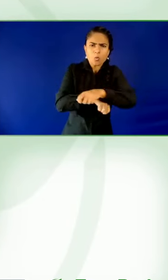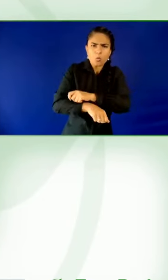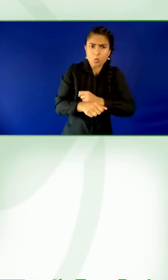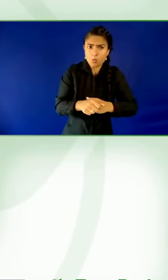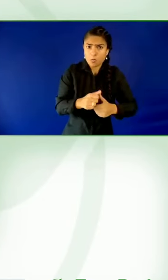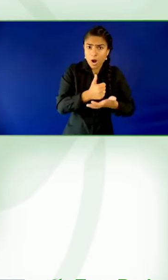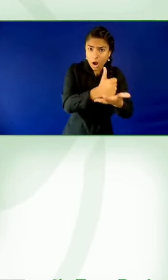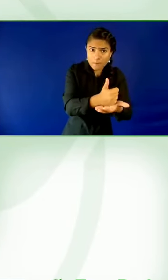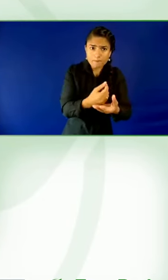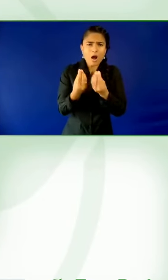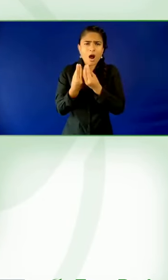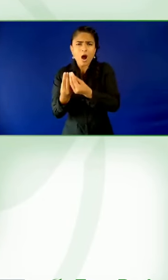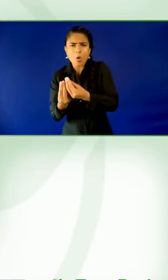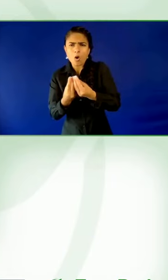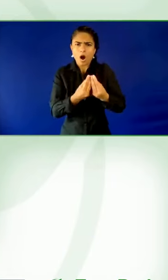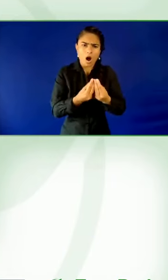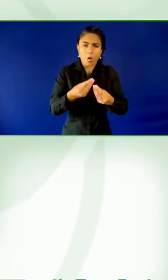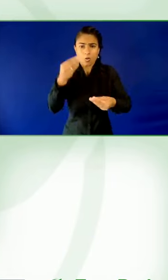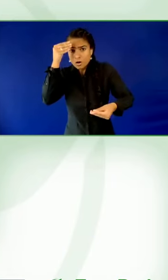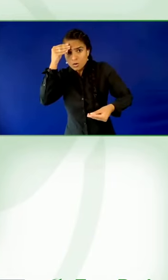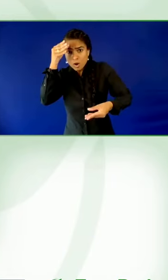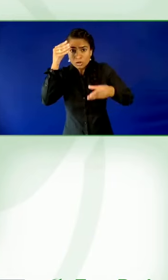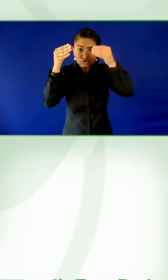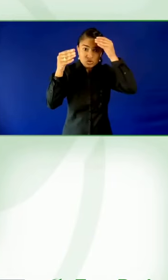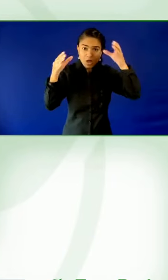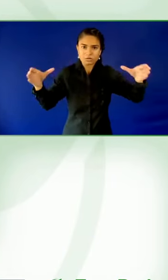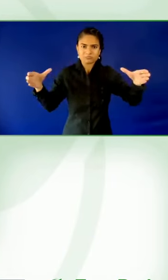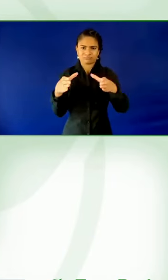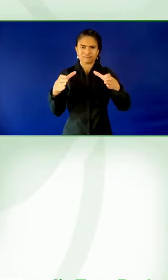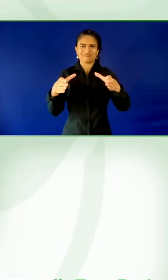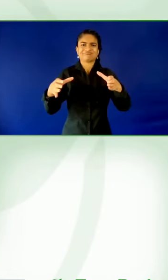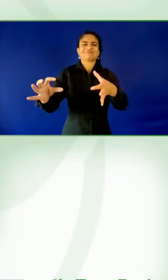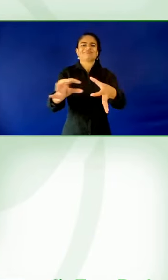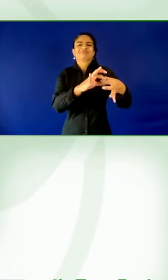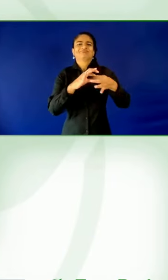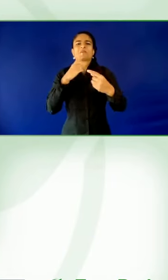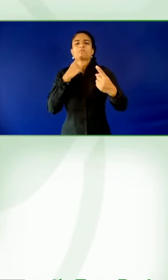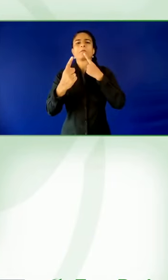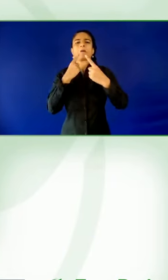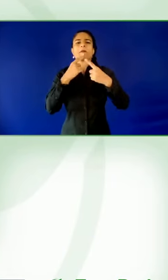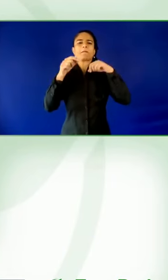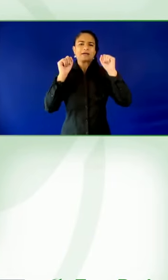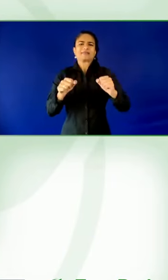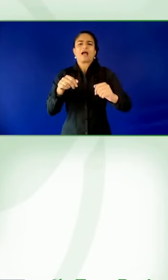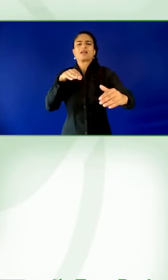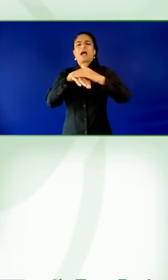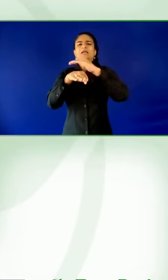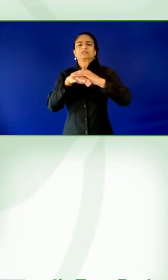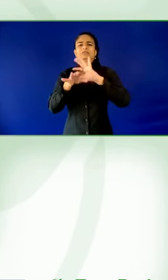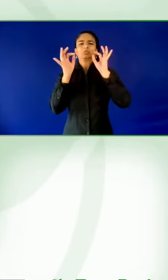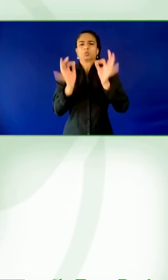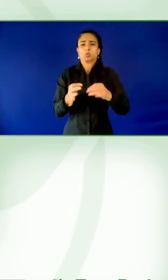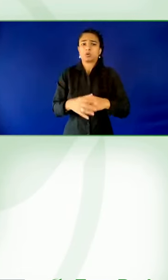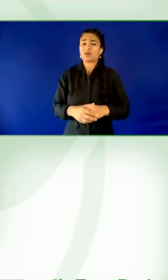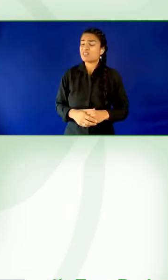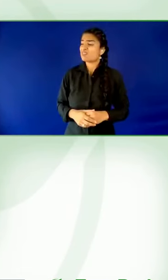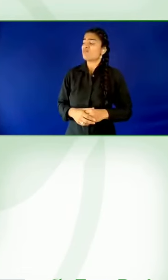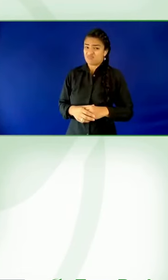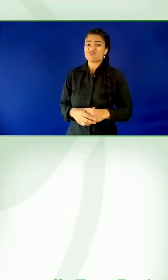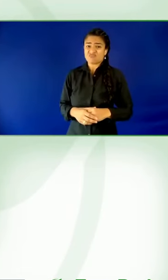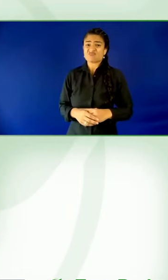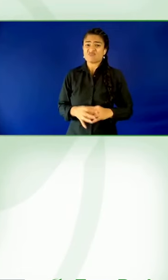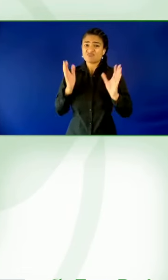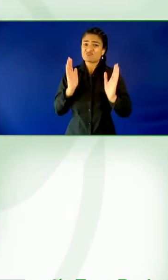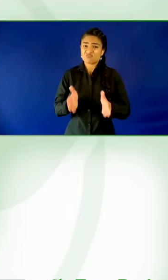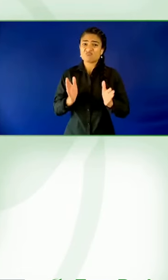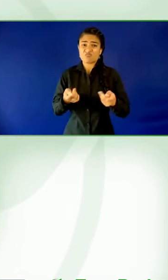Thank you, Monica. I'm going to open it up. We've not got a huge number of people in the room and we can't go to virtual questions. But are there any questions or